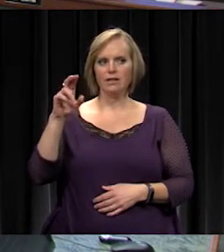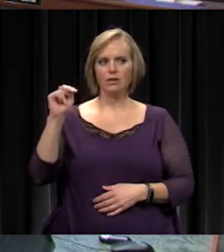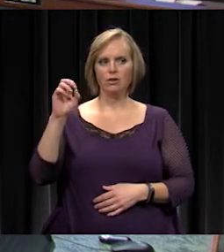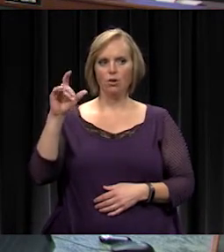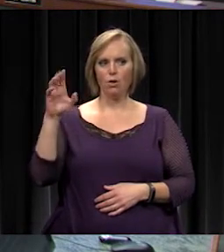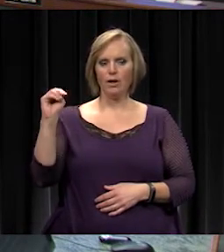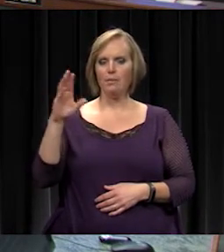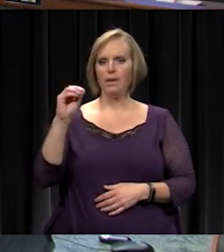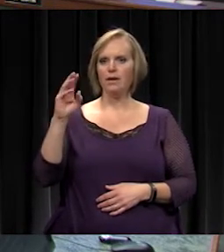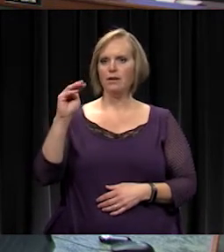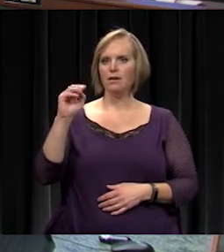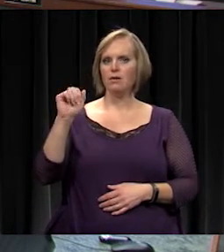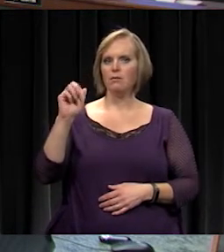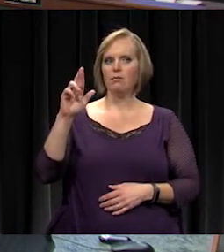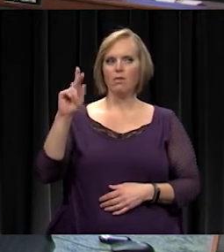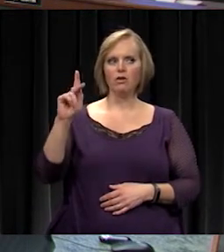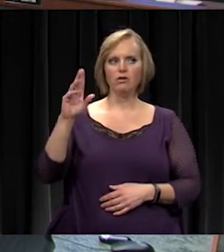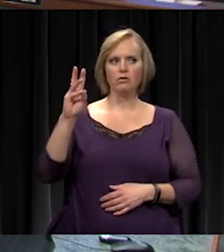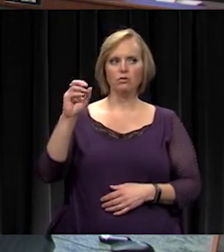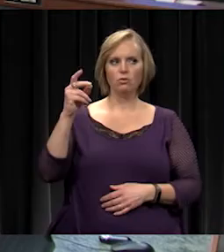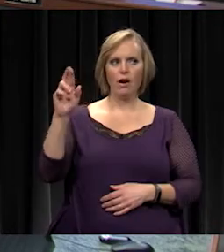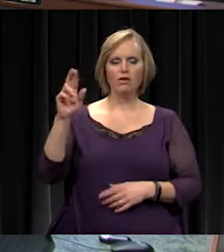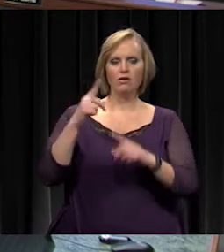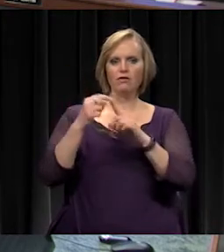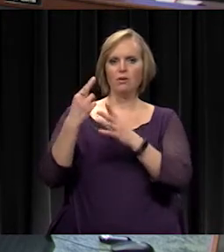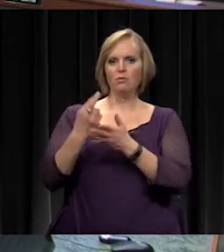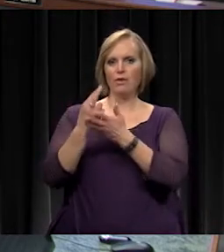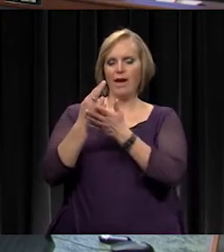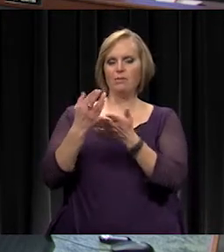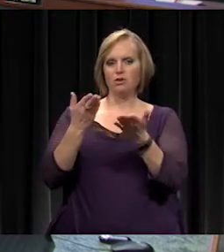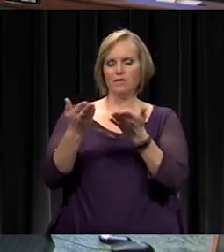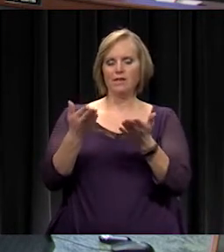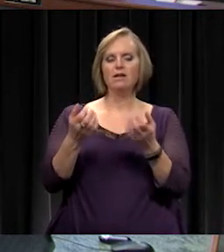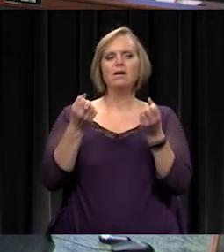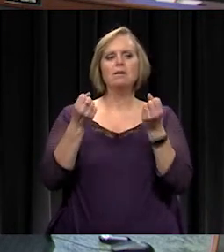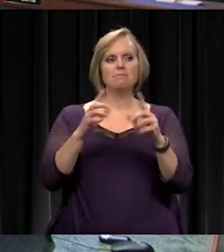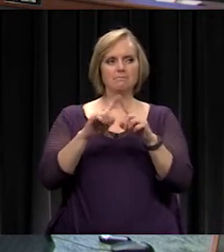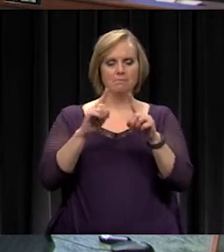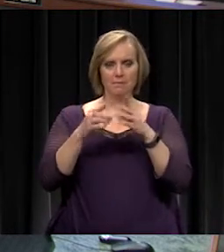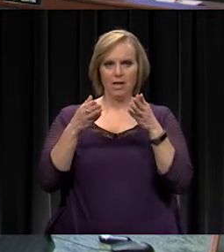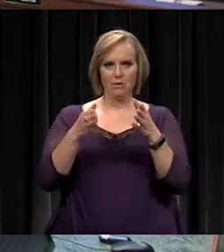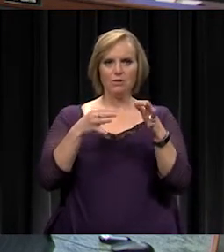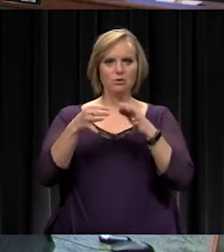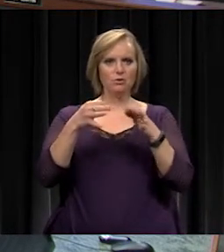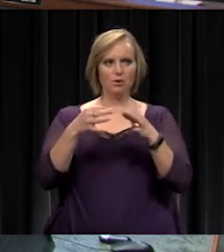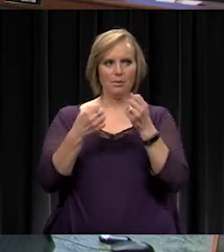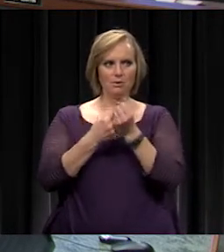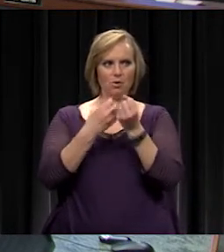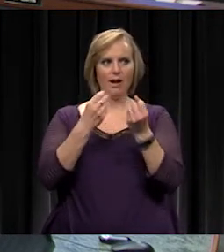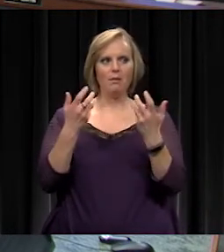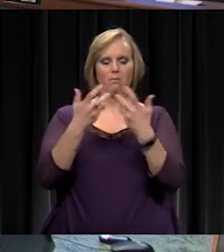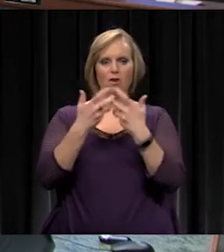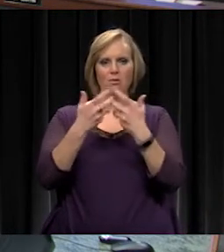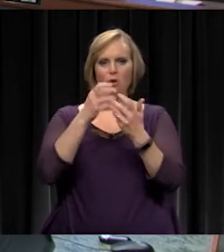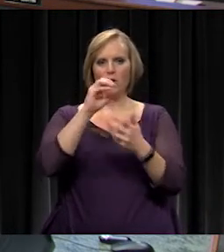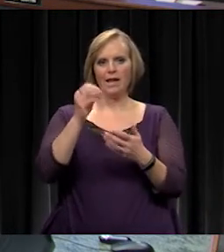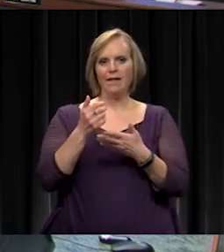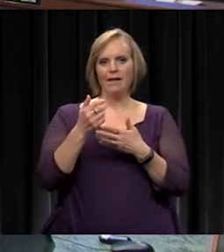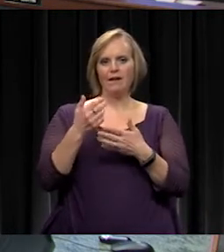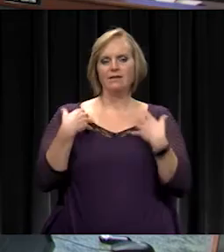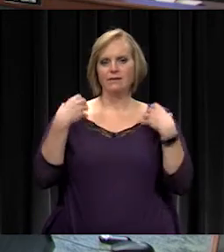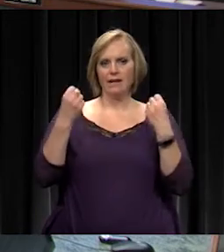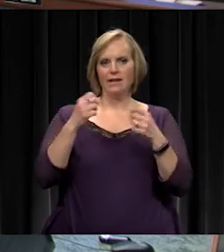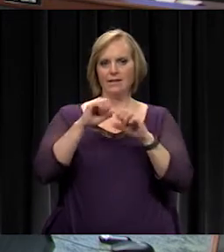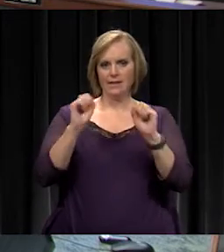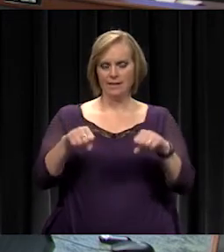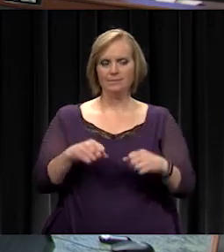Mark Dwyer from Rehab Services. While there are numerous ways to describe the support and partnership of the Olathe Health System, here are a few highlights.